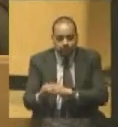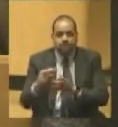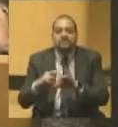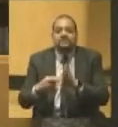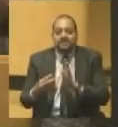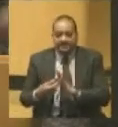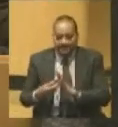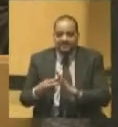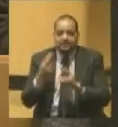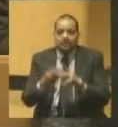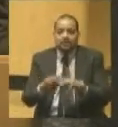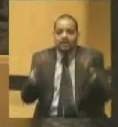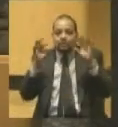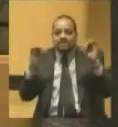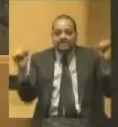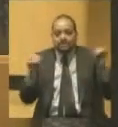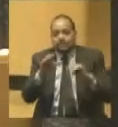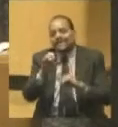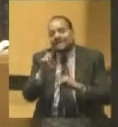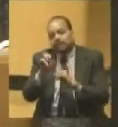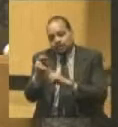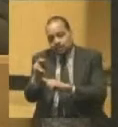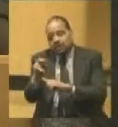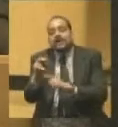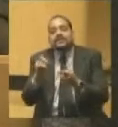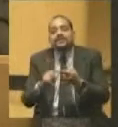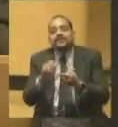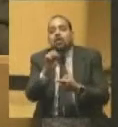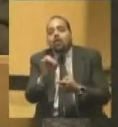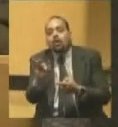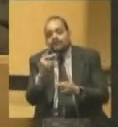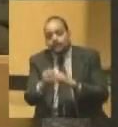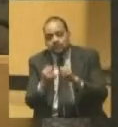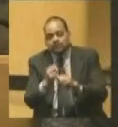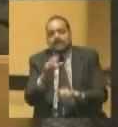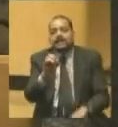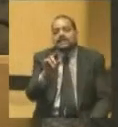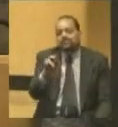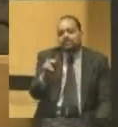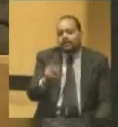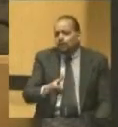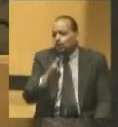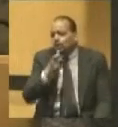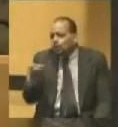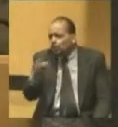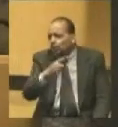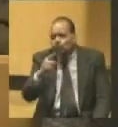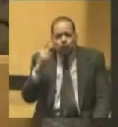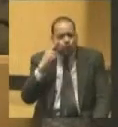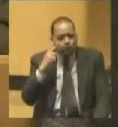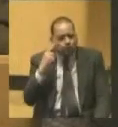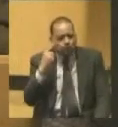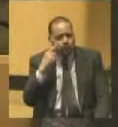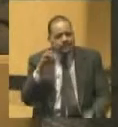We call them the presidential elections and then the off-year elections. And so whoever heard of elections important enough to study